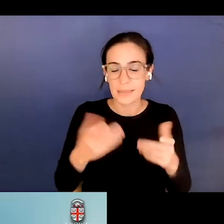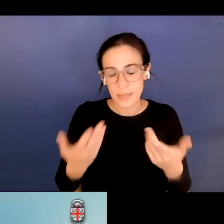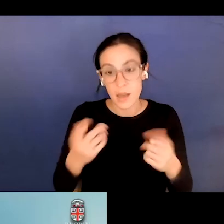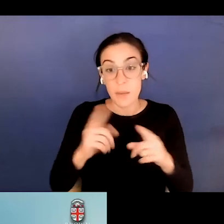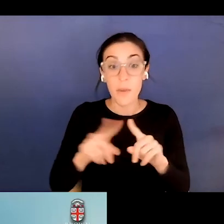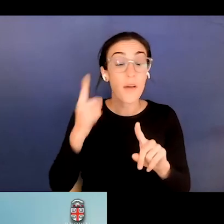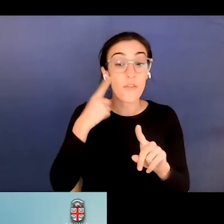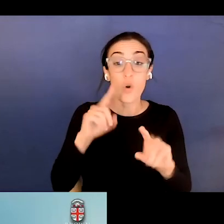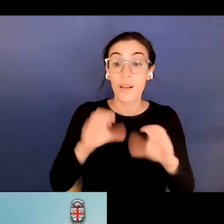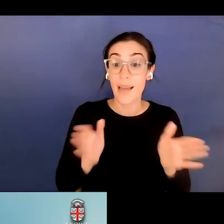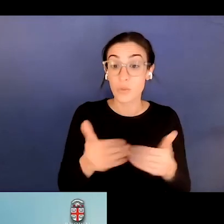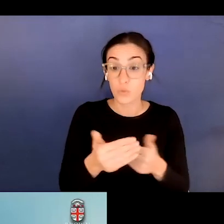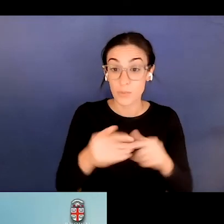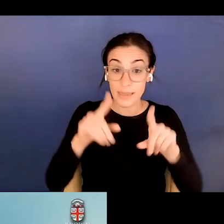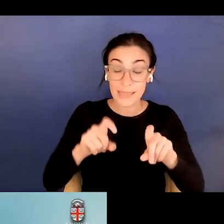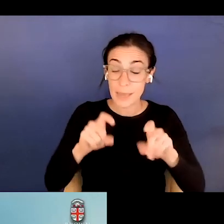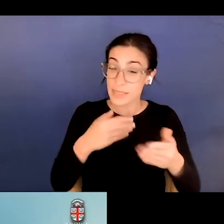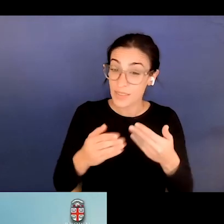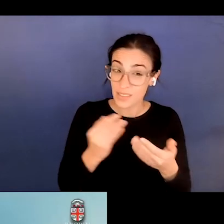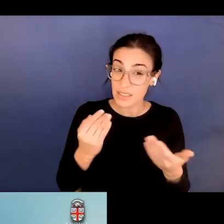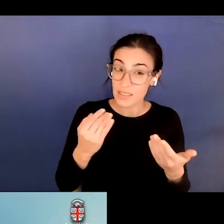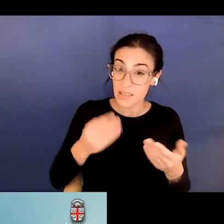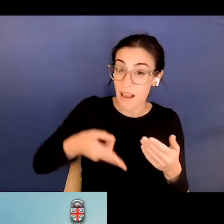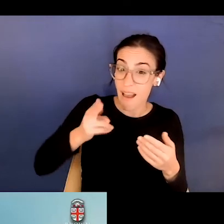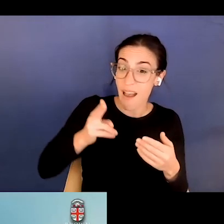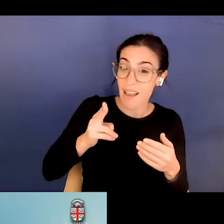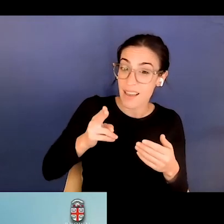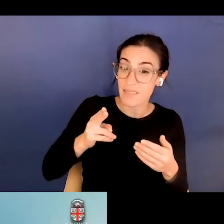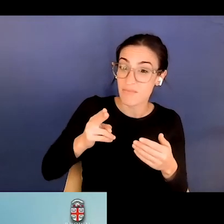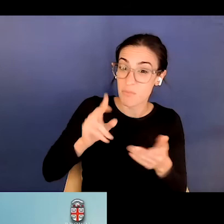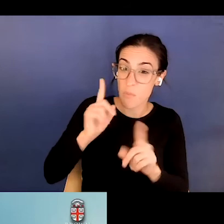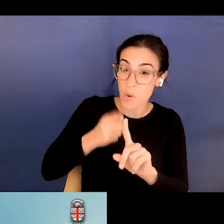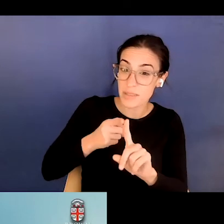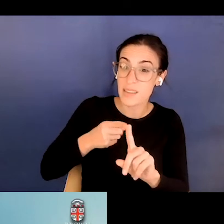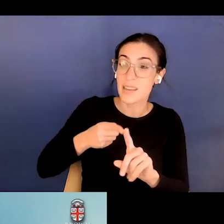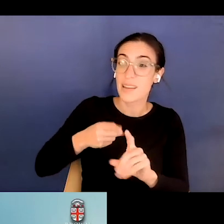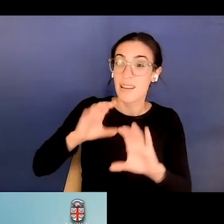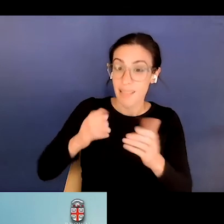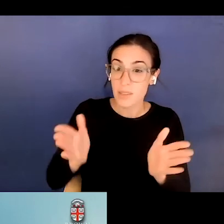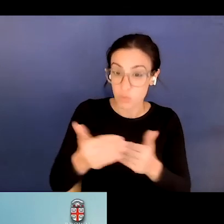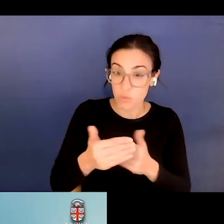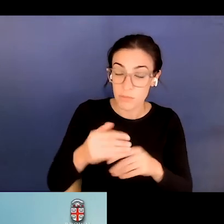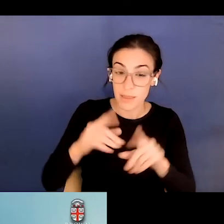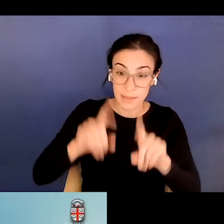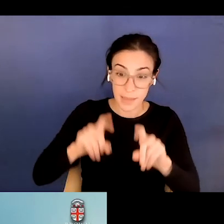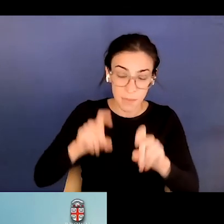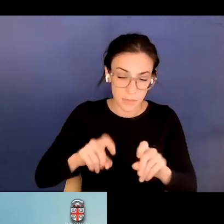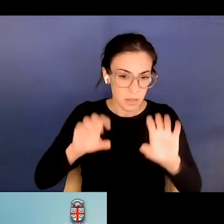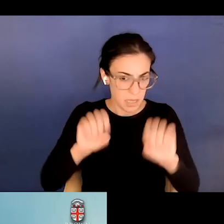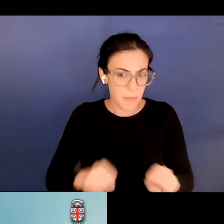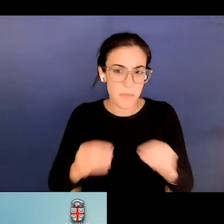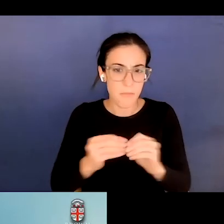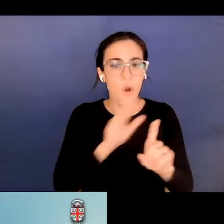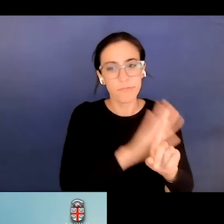stakes end of, end of semester exams, you know, there's more subjectivity involved and that's totally fine. That's allowed. That's,